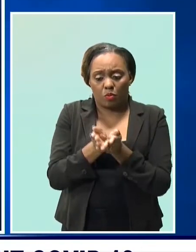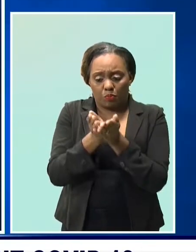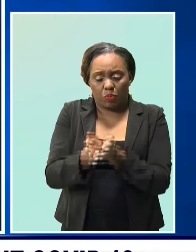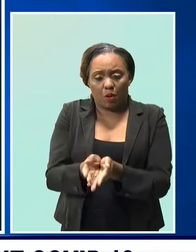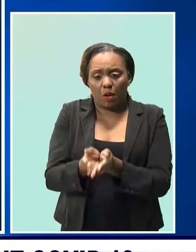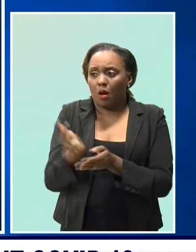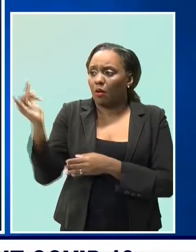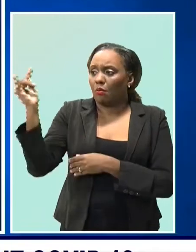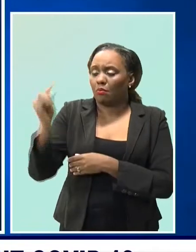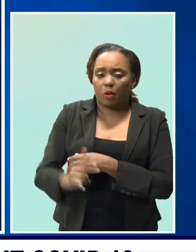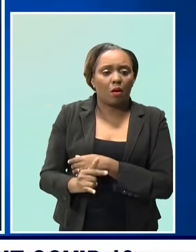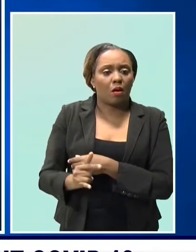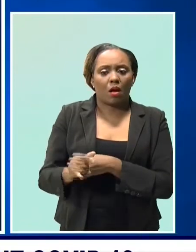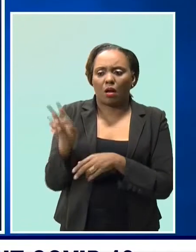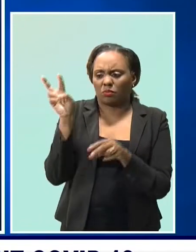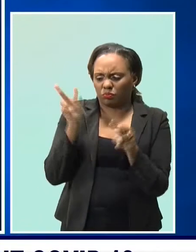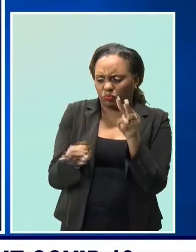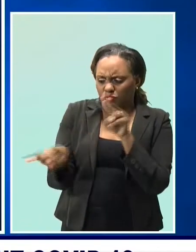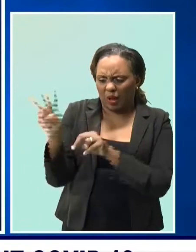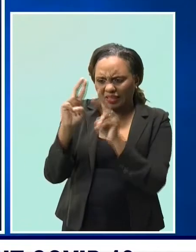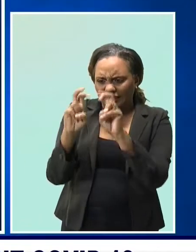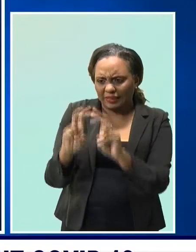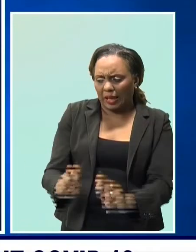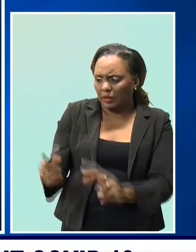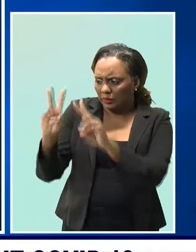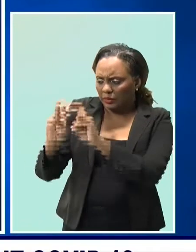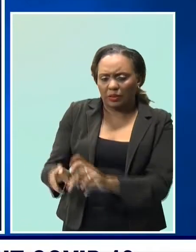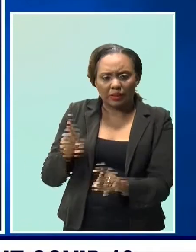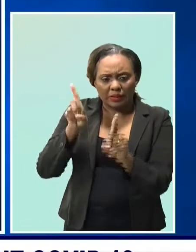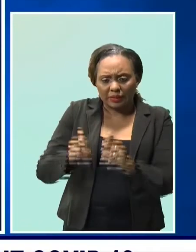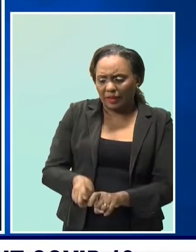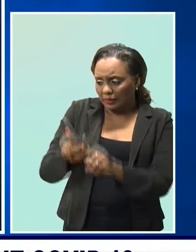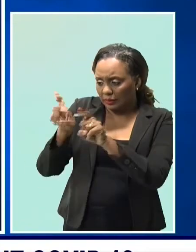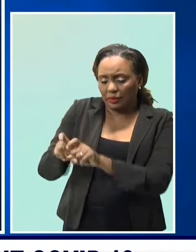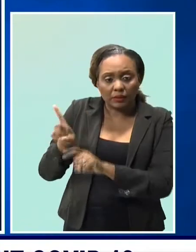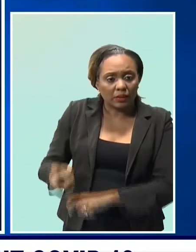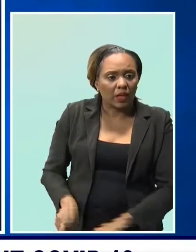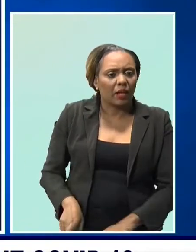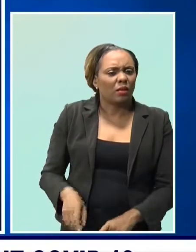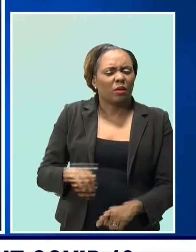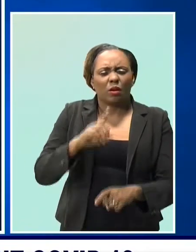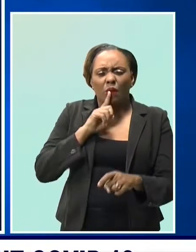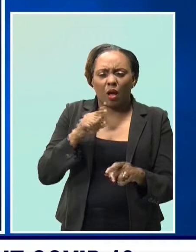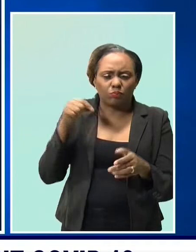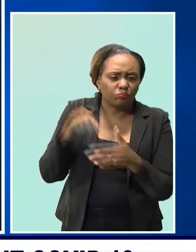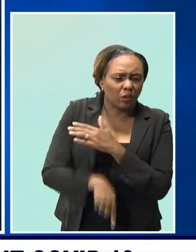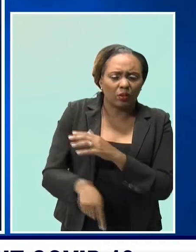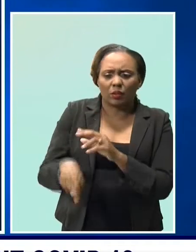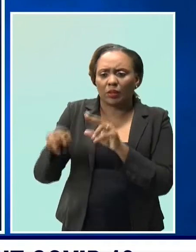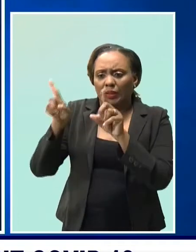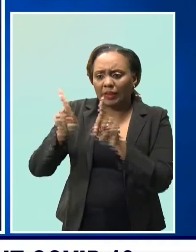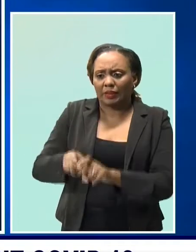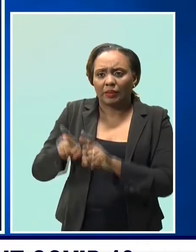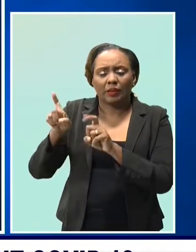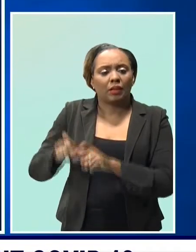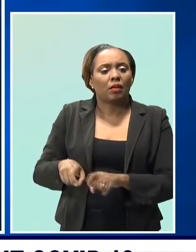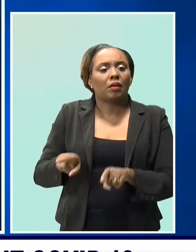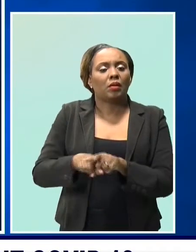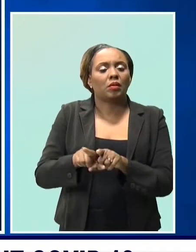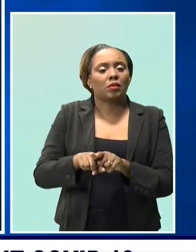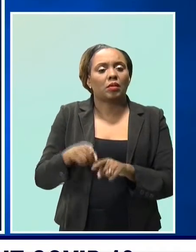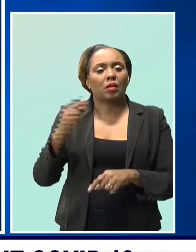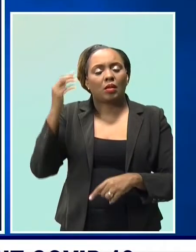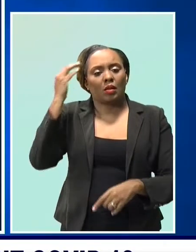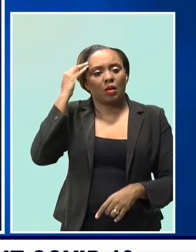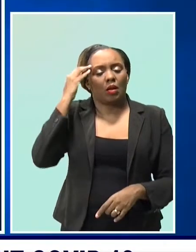defense forces, the people also helping us, they are also helping screening, especially thermal temperature scanning,